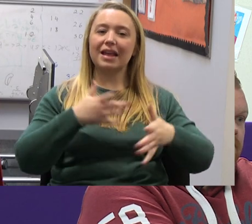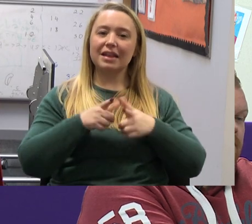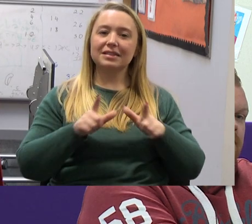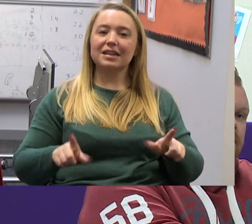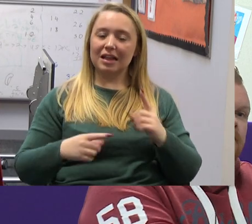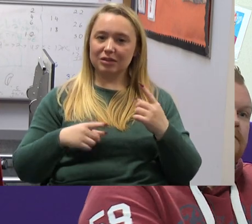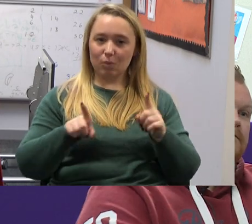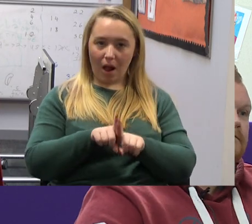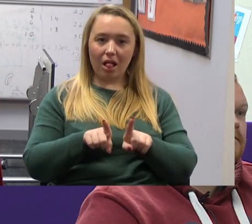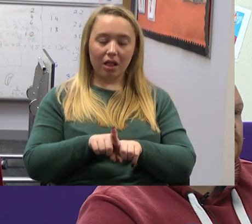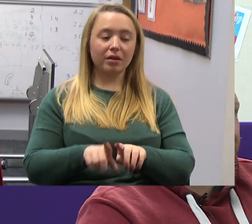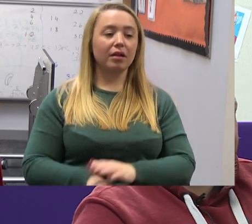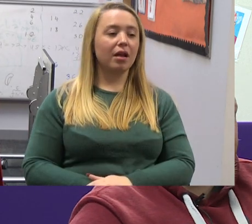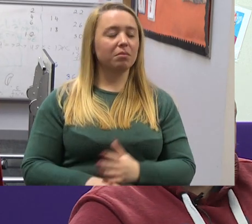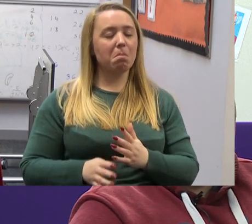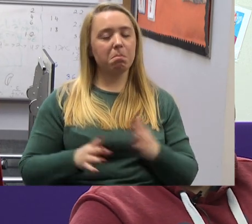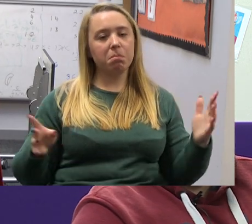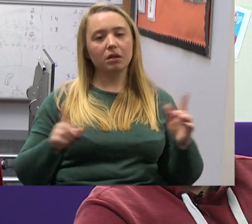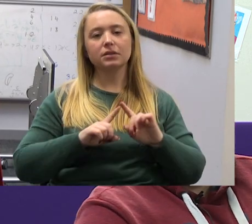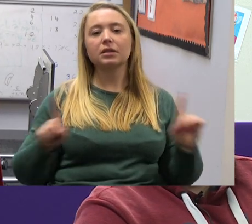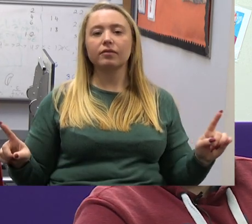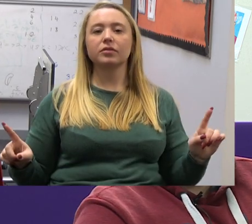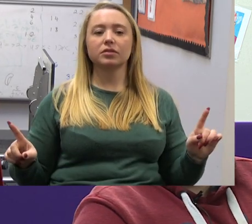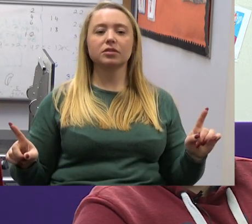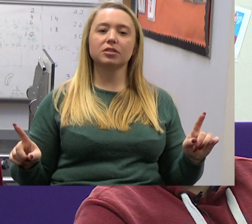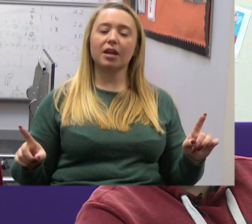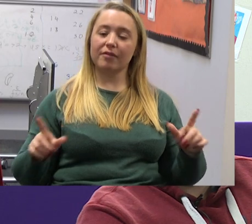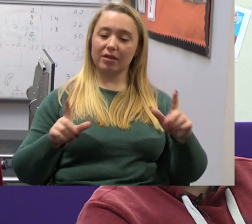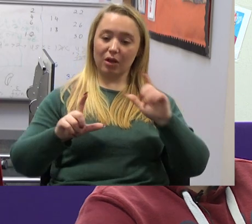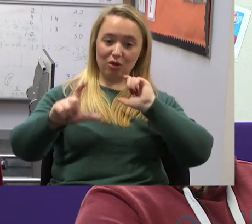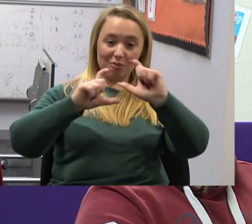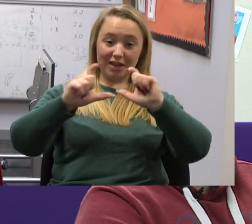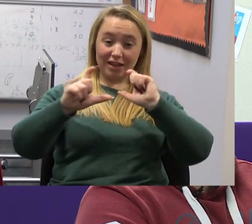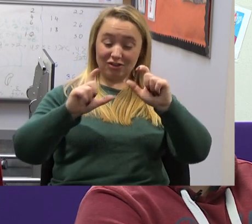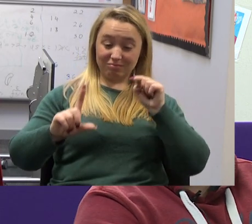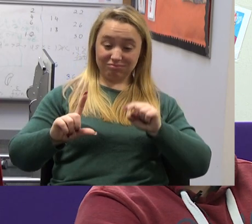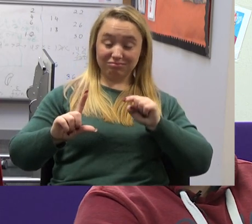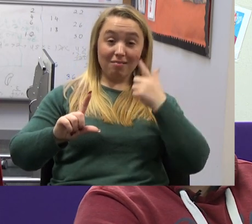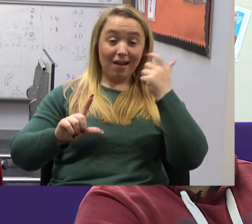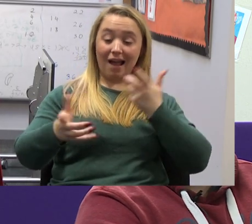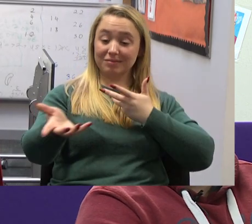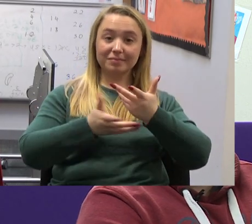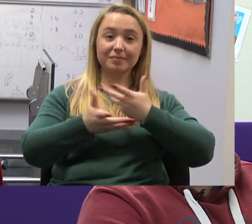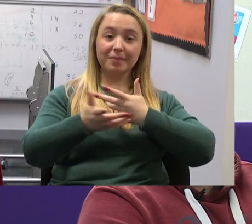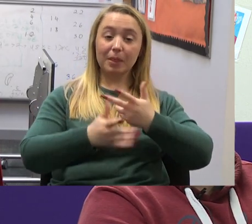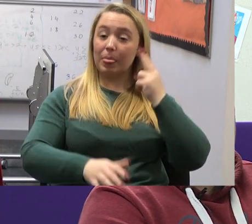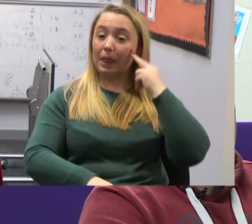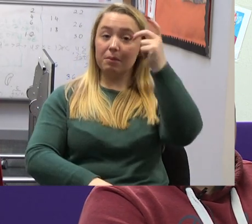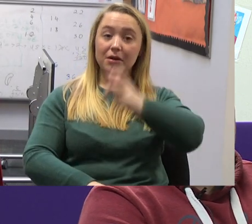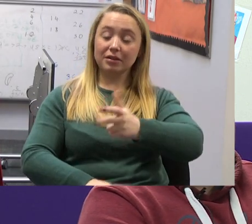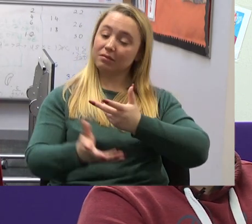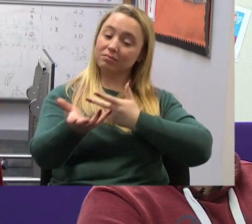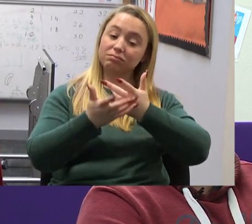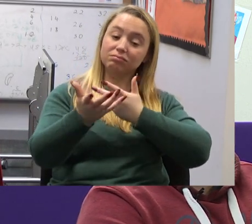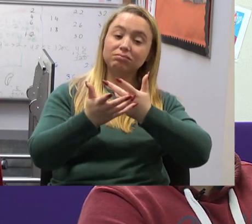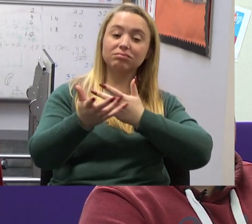it makes a big difference just being able to have a communication, like conversation stuff, with a deaf